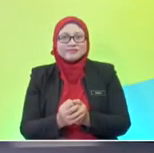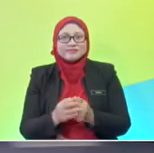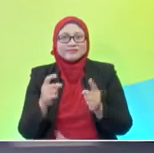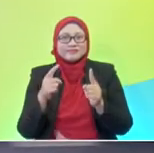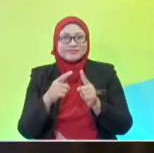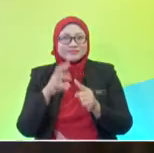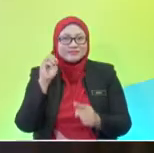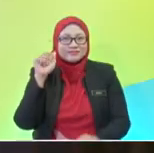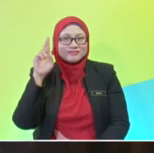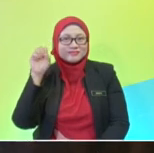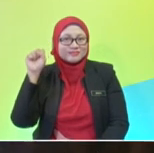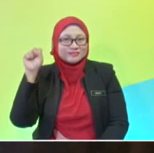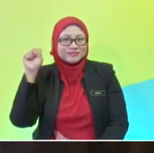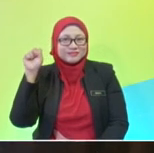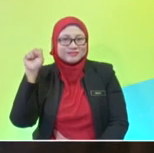2 Mars?